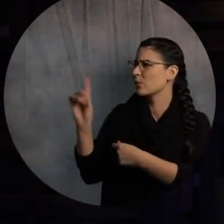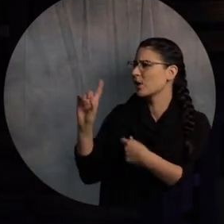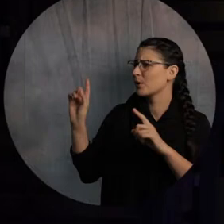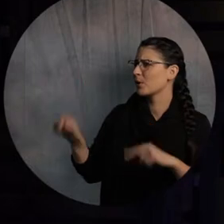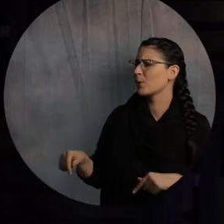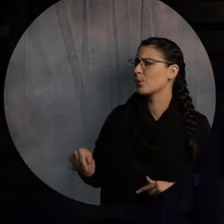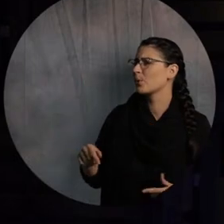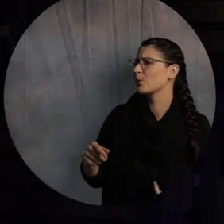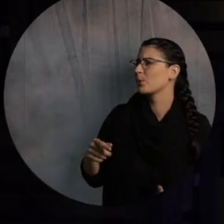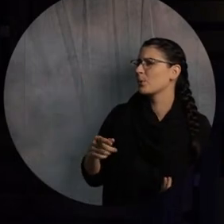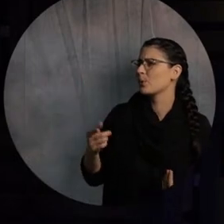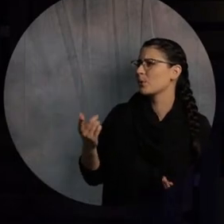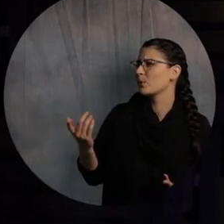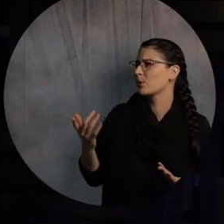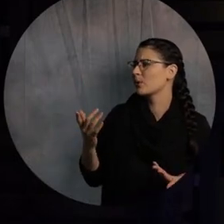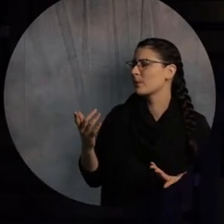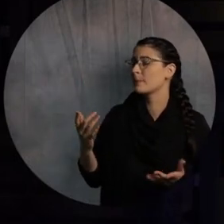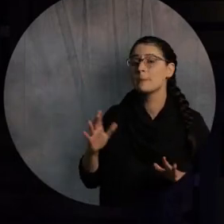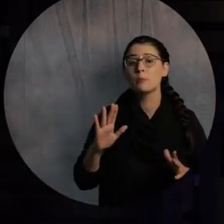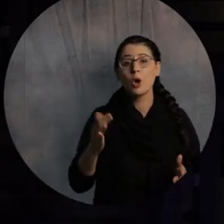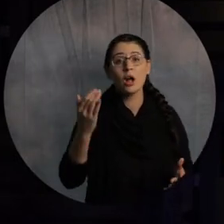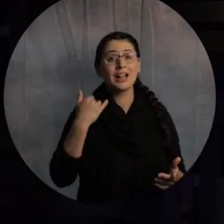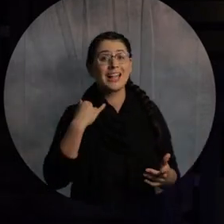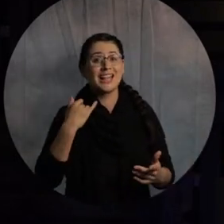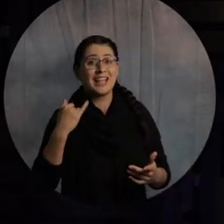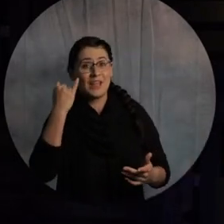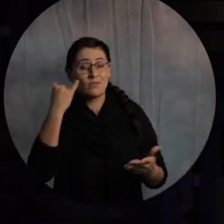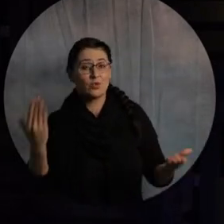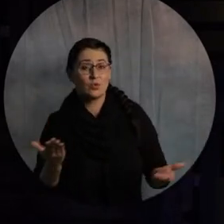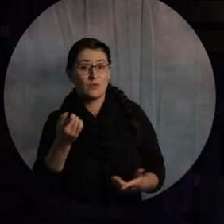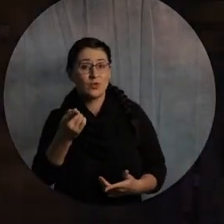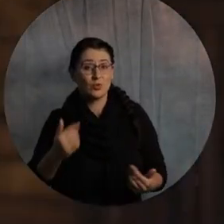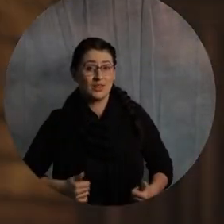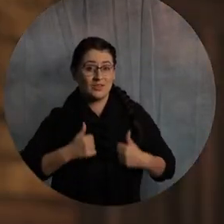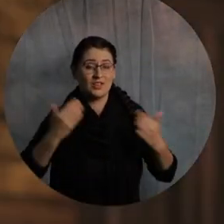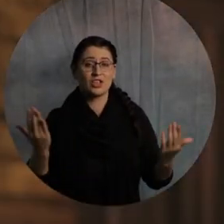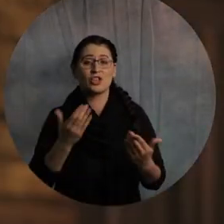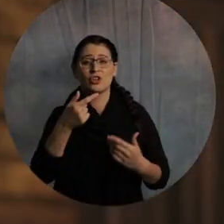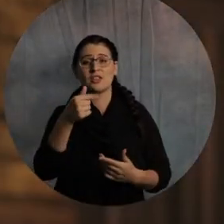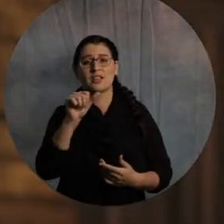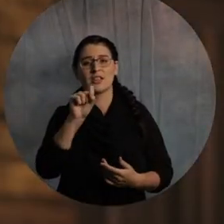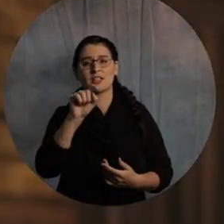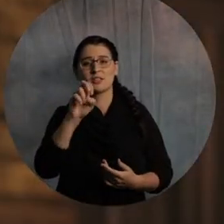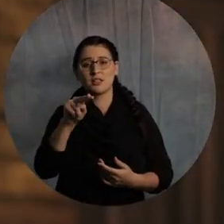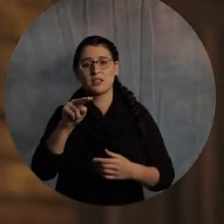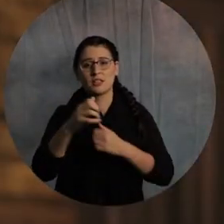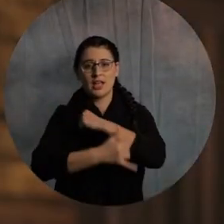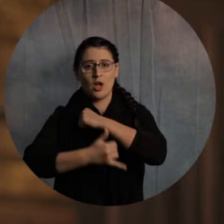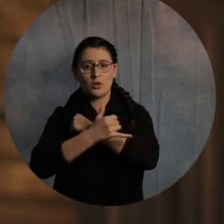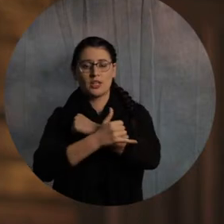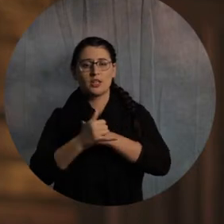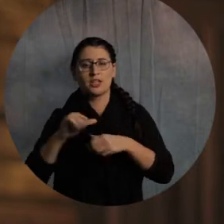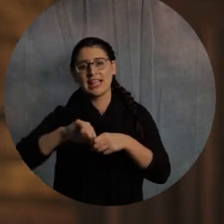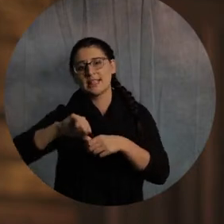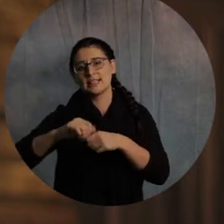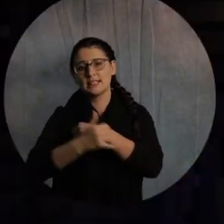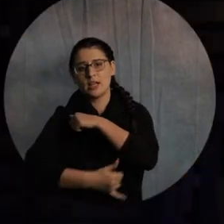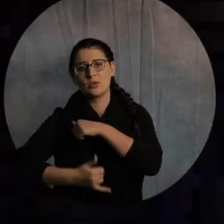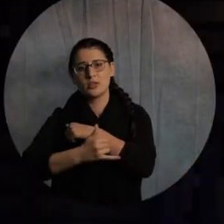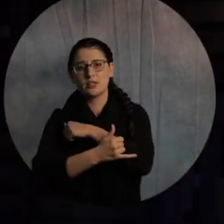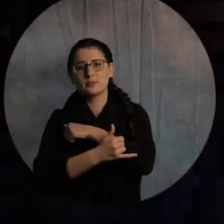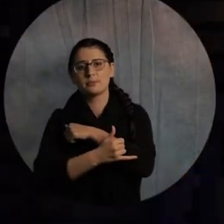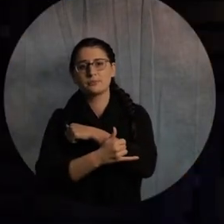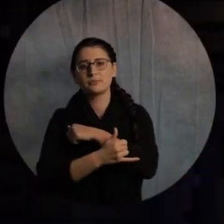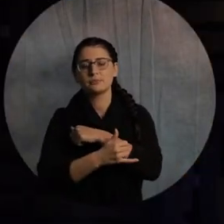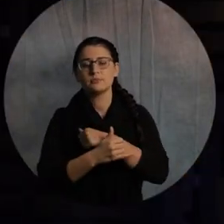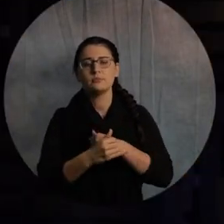awesome. And assuming you're here in Gaston County, if you go to our church website, we're linked up on this as well. Well, we posted these in the chat,